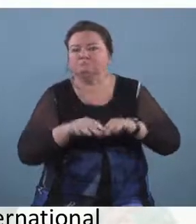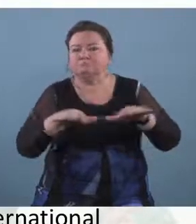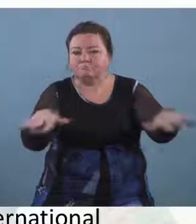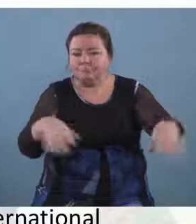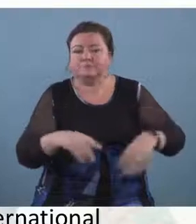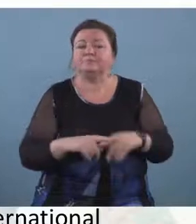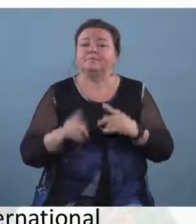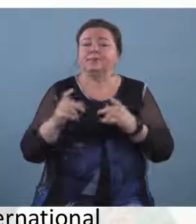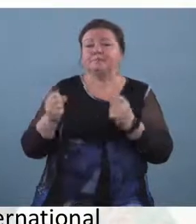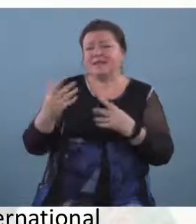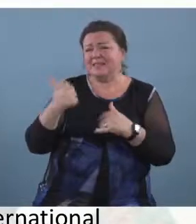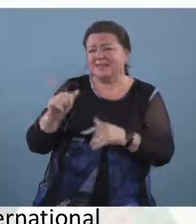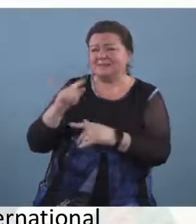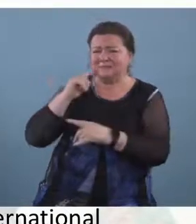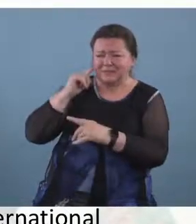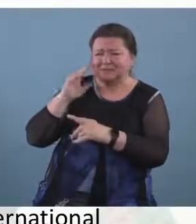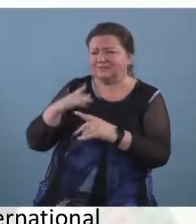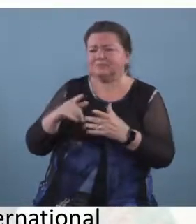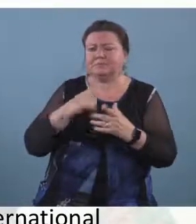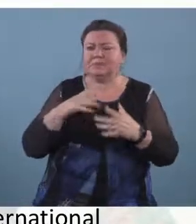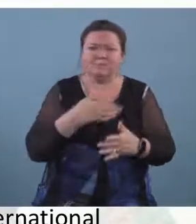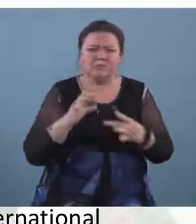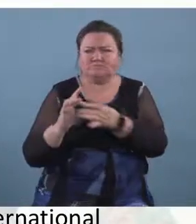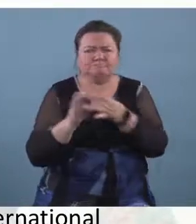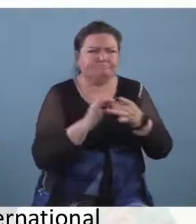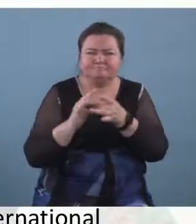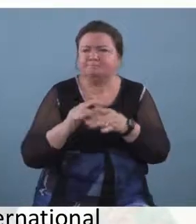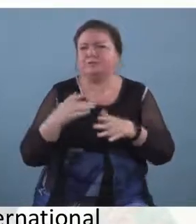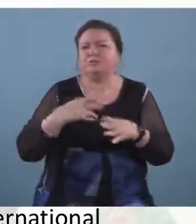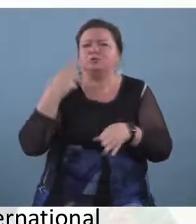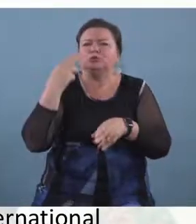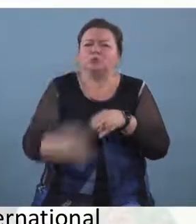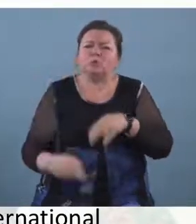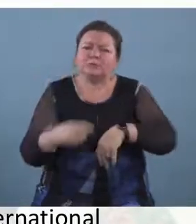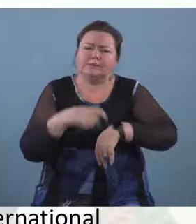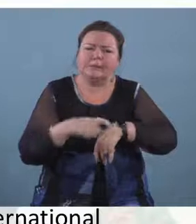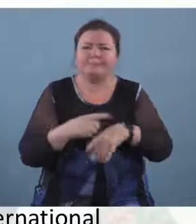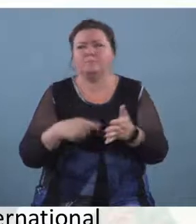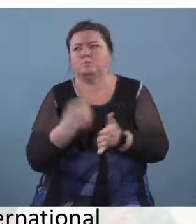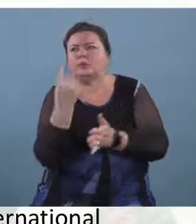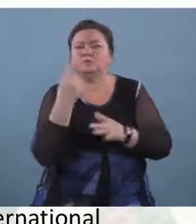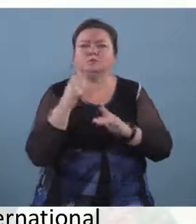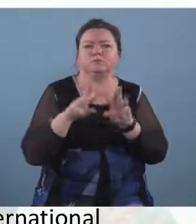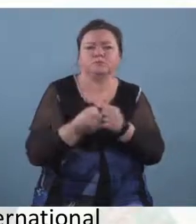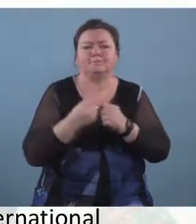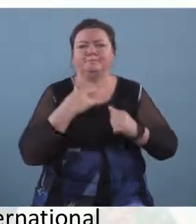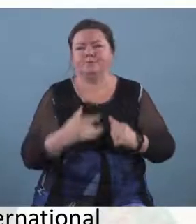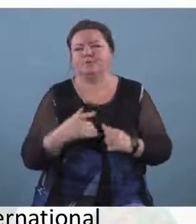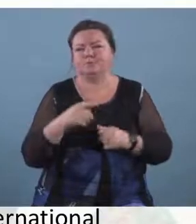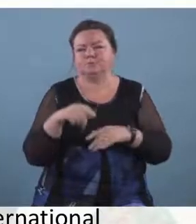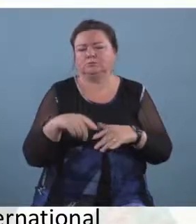it seems to be very short-term or as a one-off but we do hope